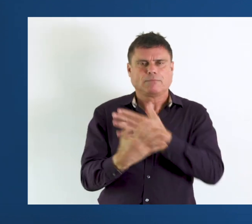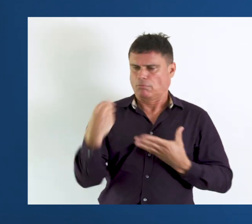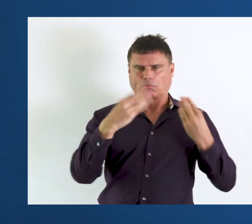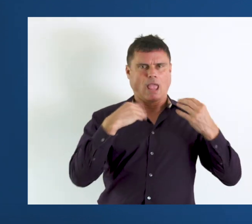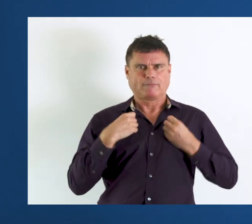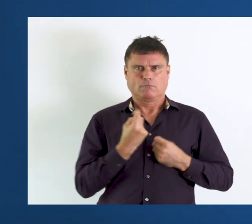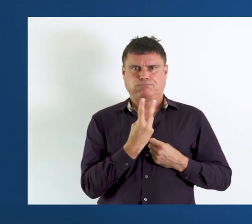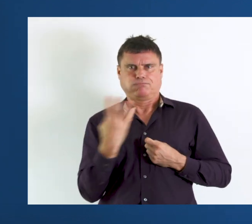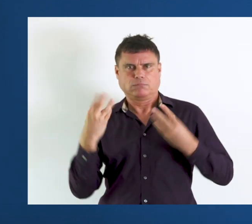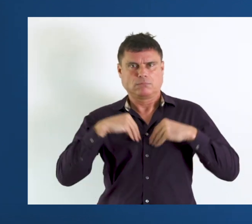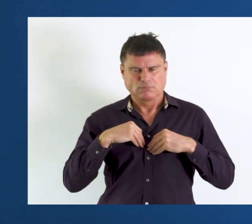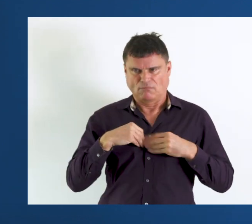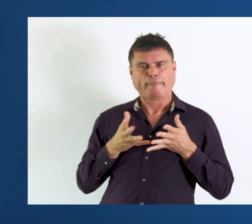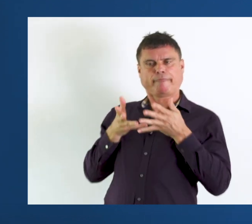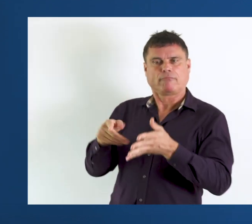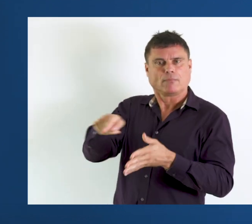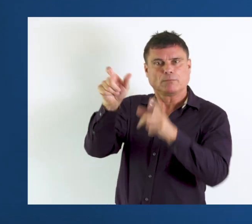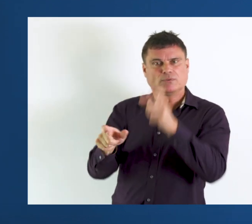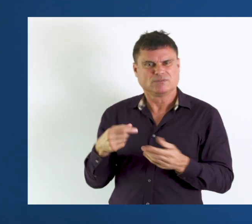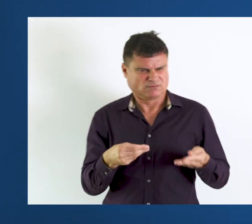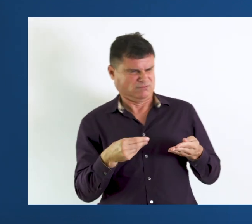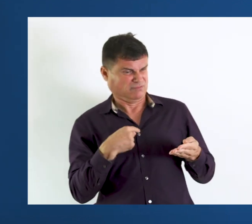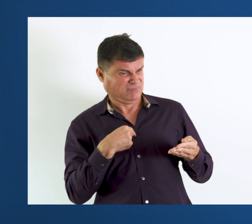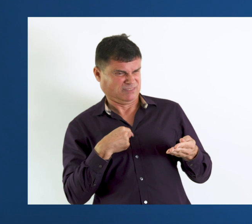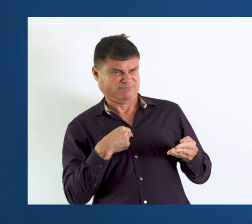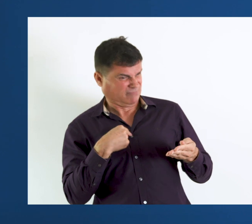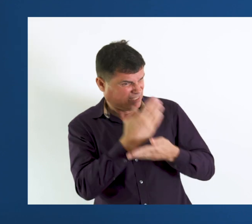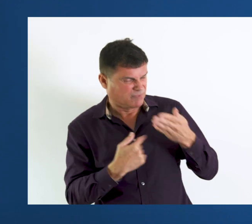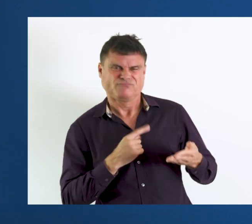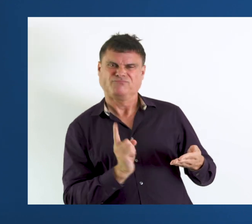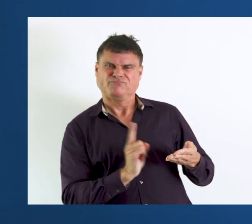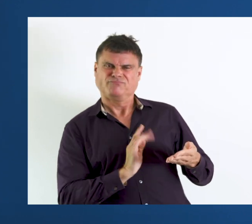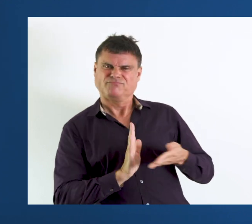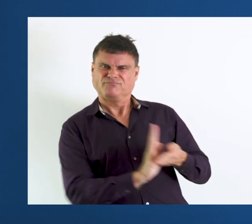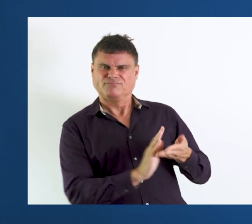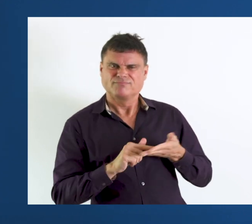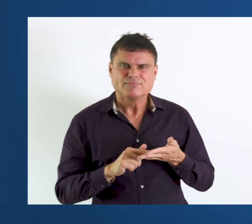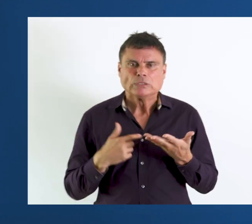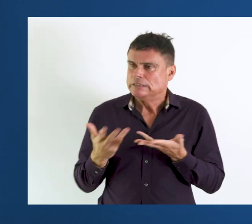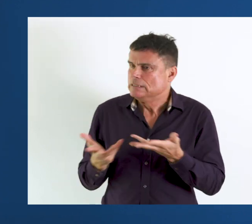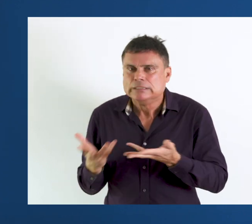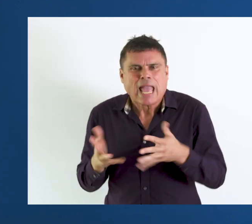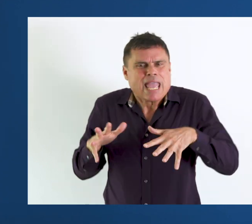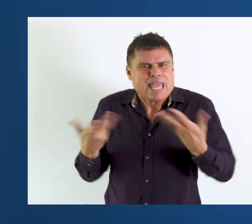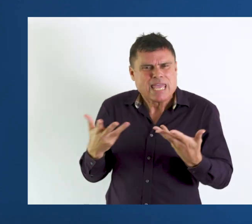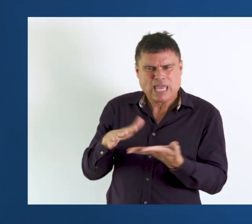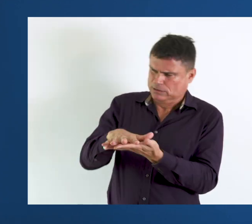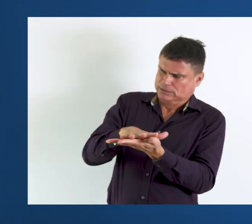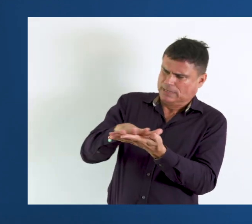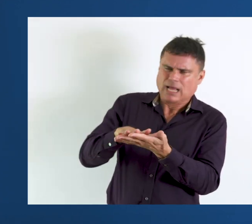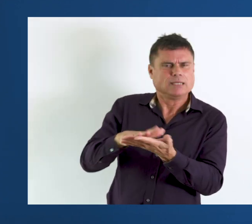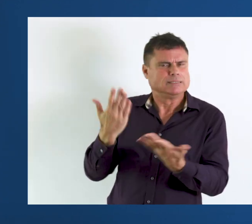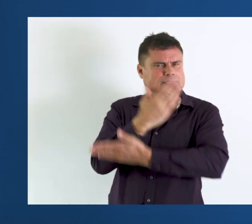is left to the respondent. We don't know what the respondent is saying yes to because we don't define